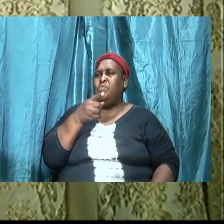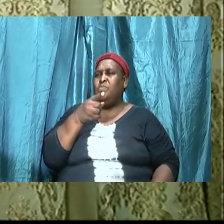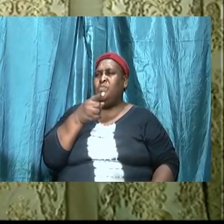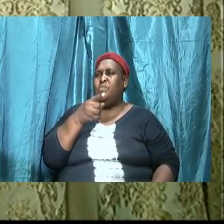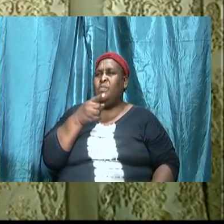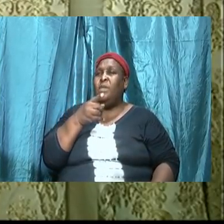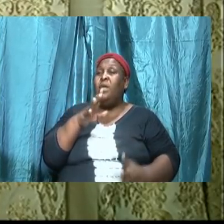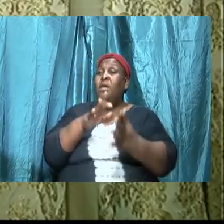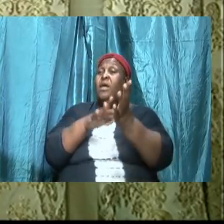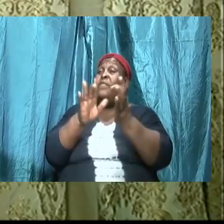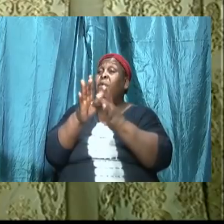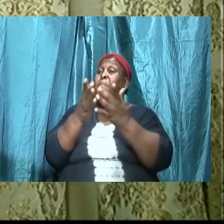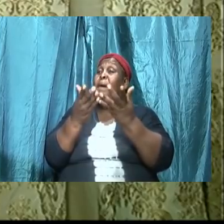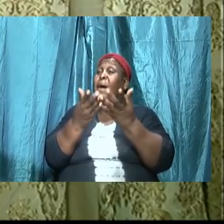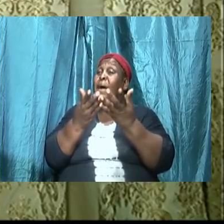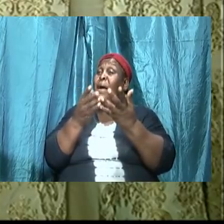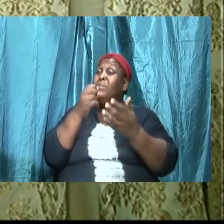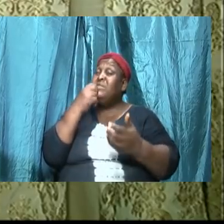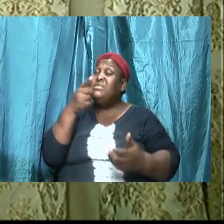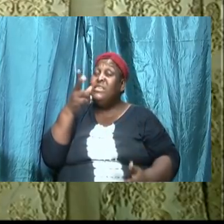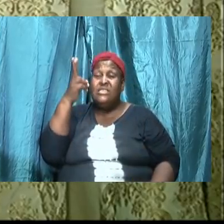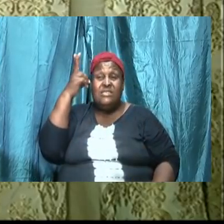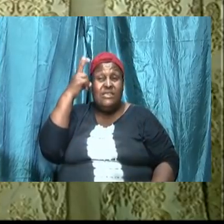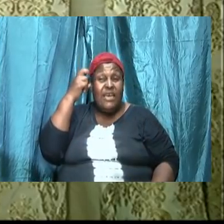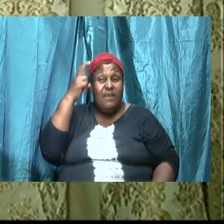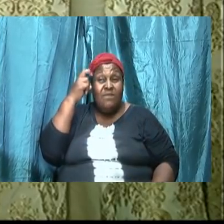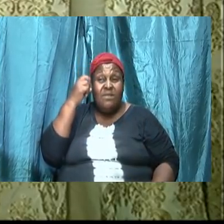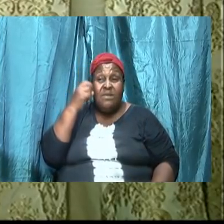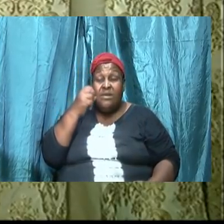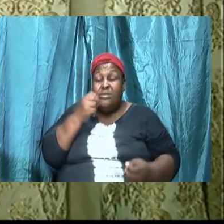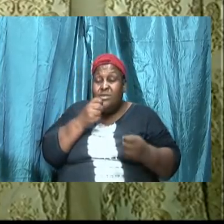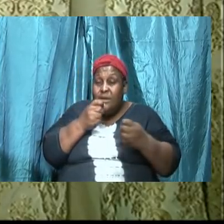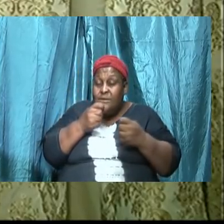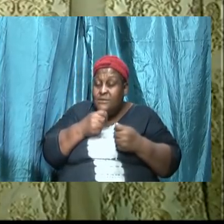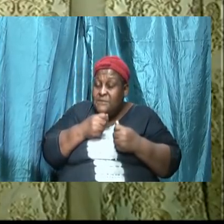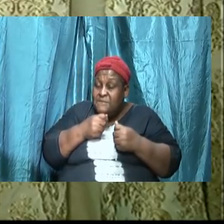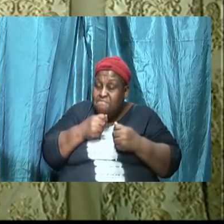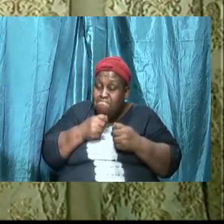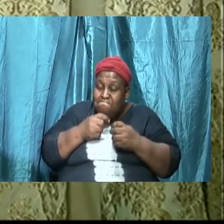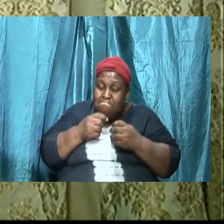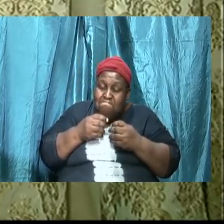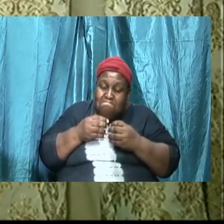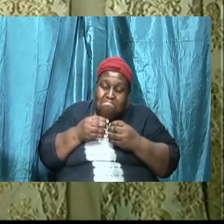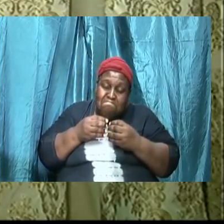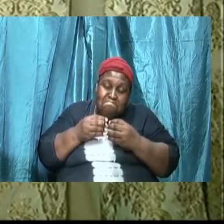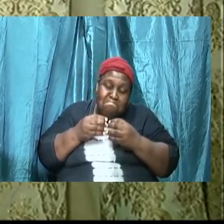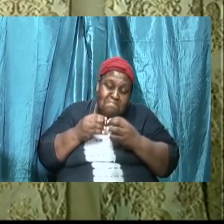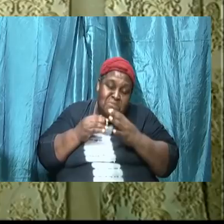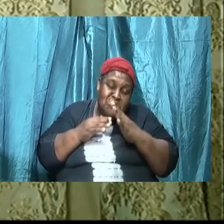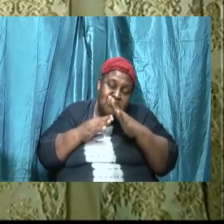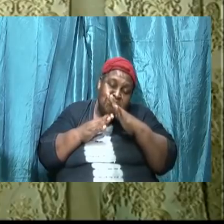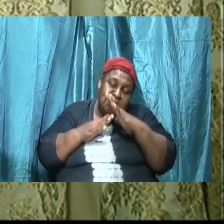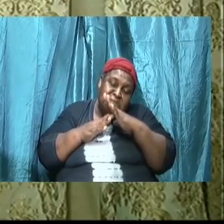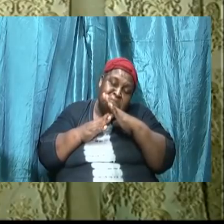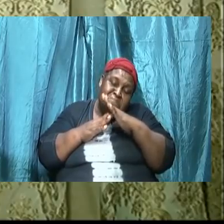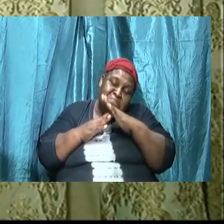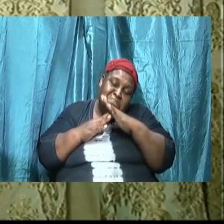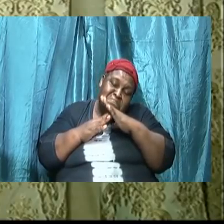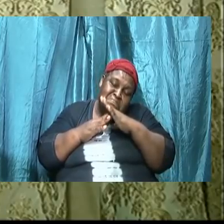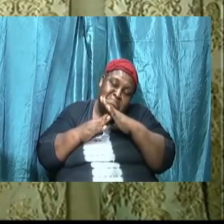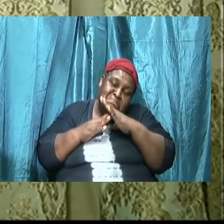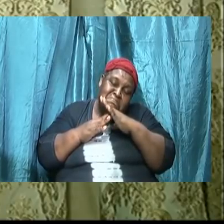the Bible said the serpent was more subtle than any beast of the field Genesis chapter three and verse